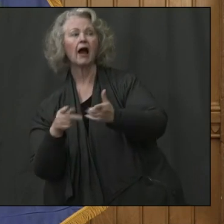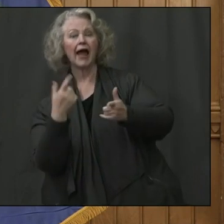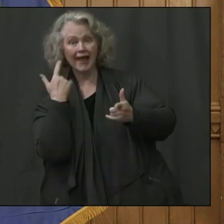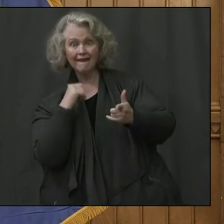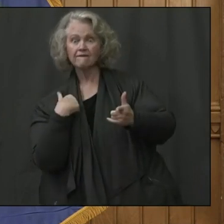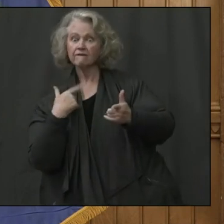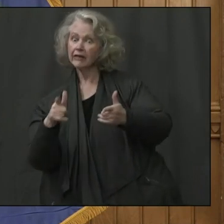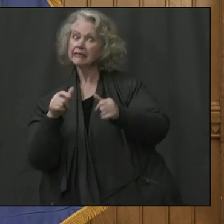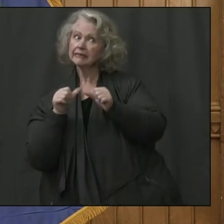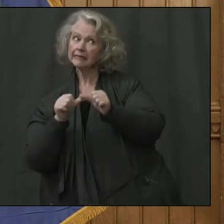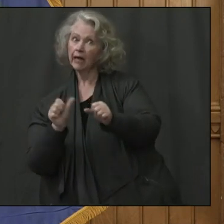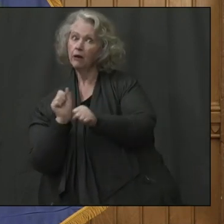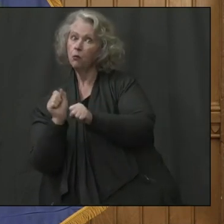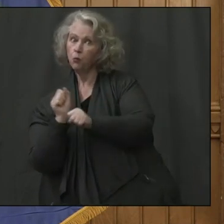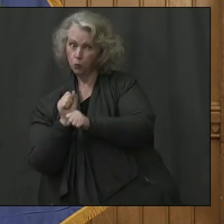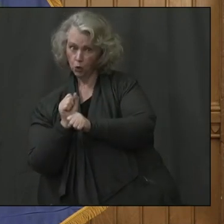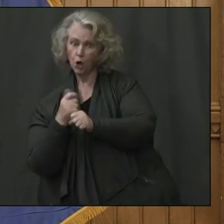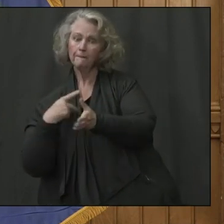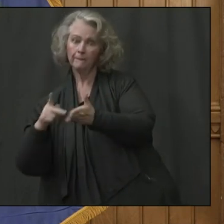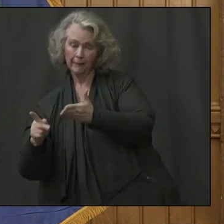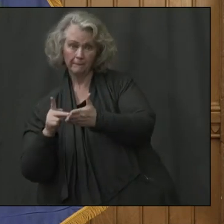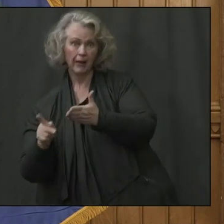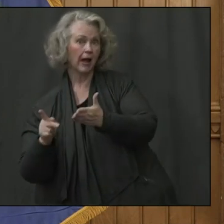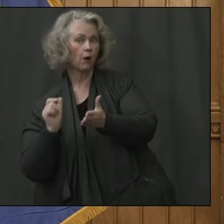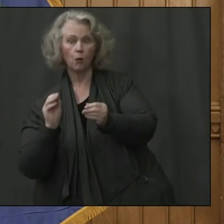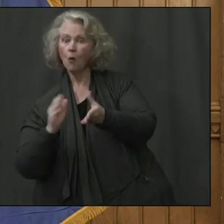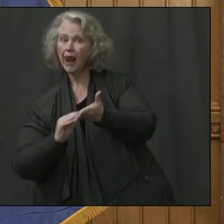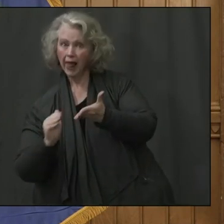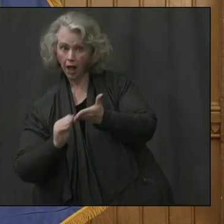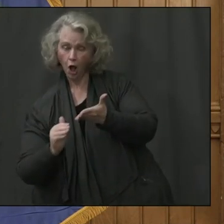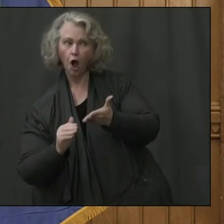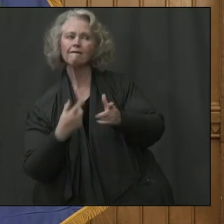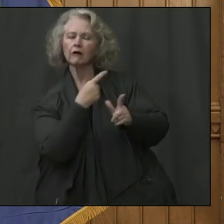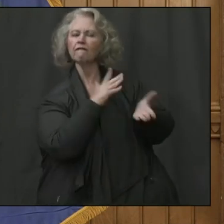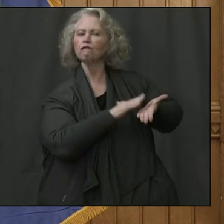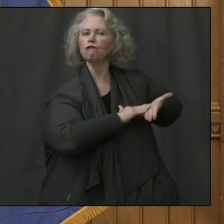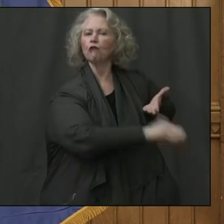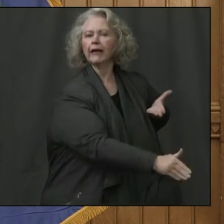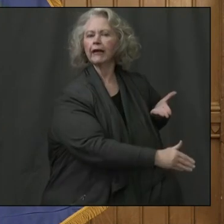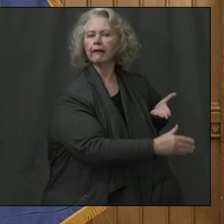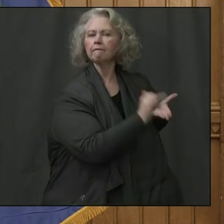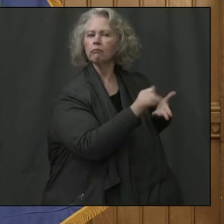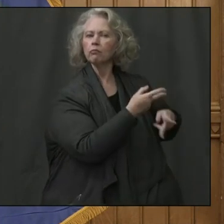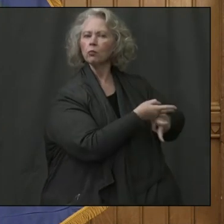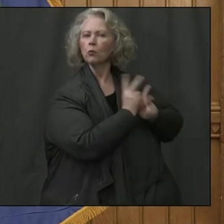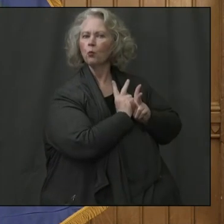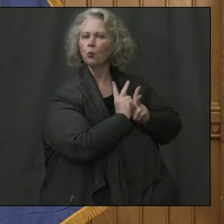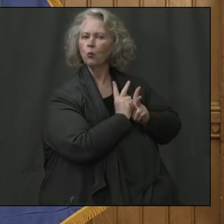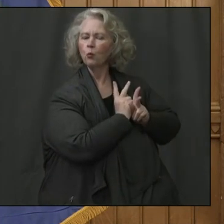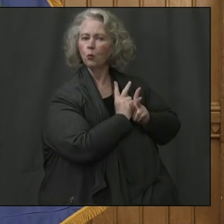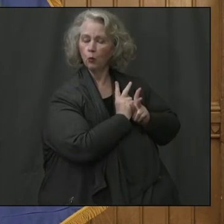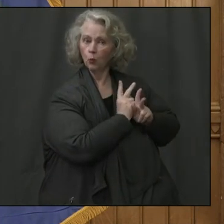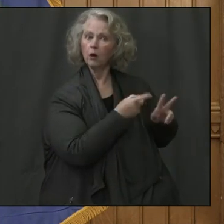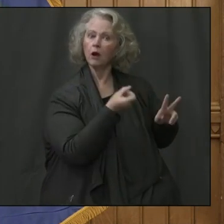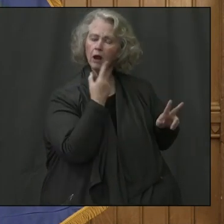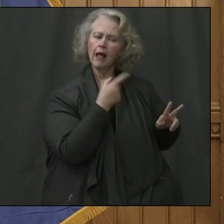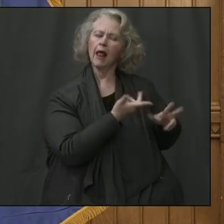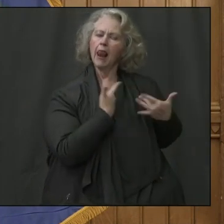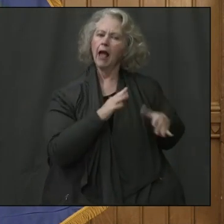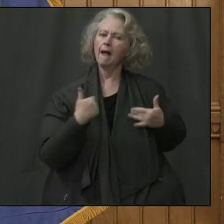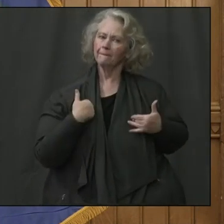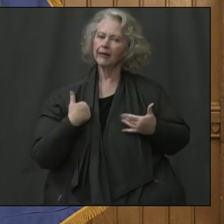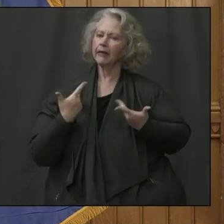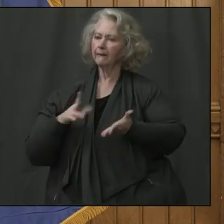if you, um, uh, don't lay people off. And, um, what that means is that loan will pay for all payroll